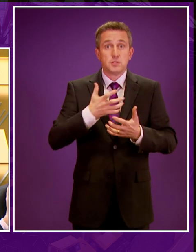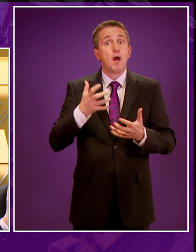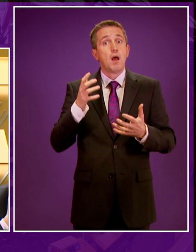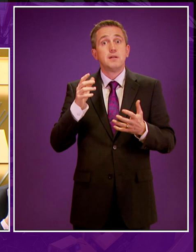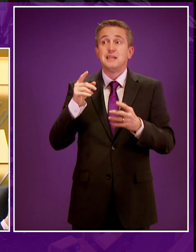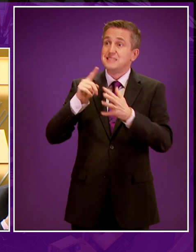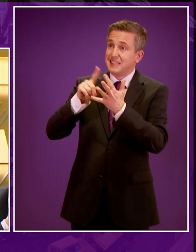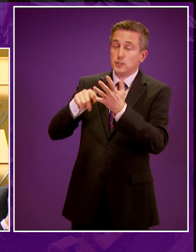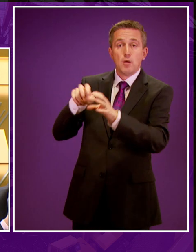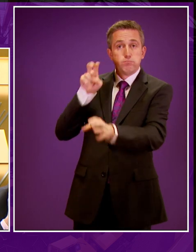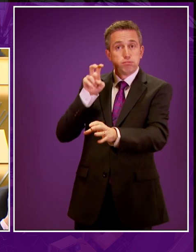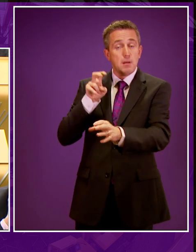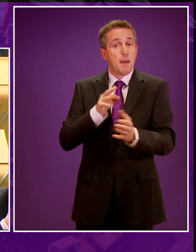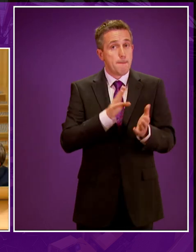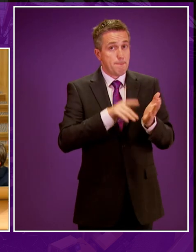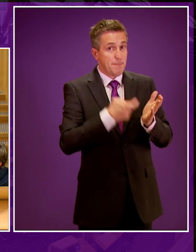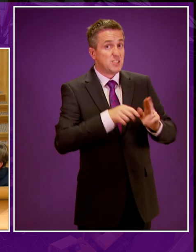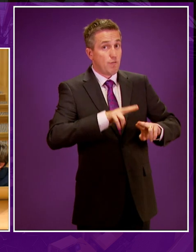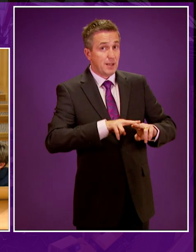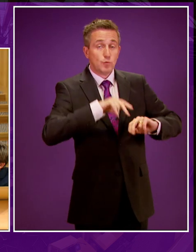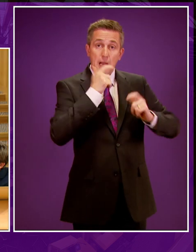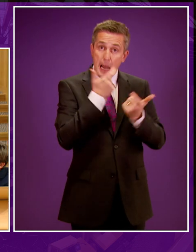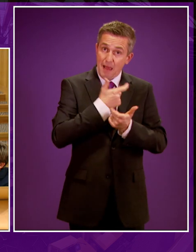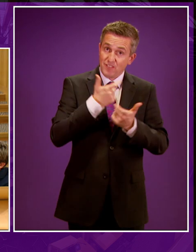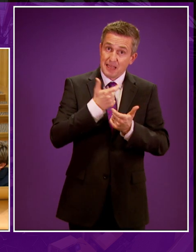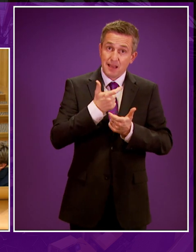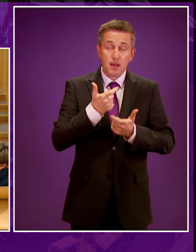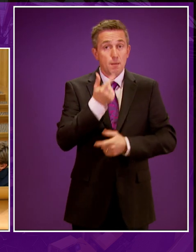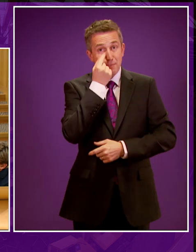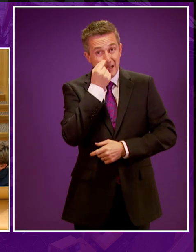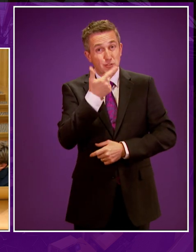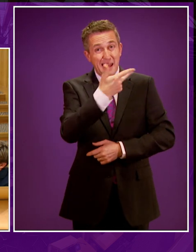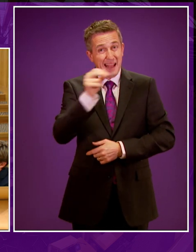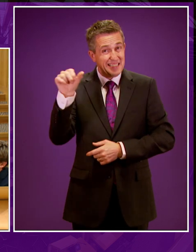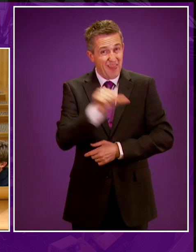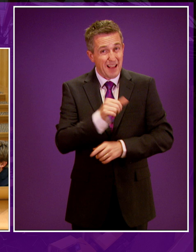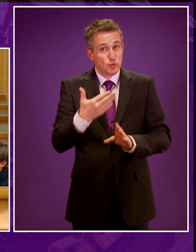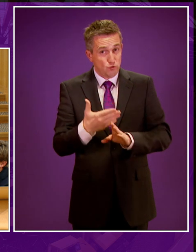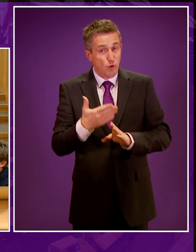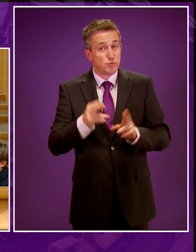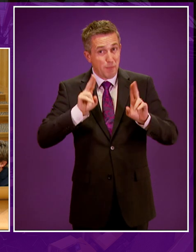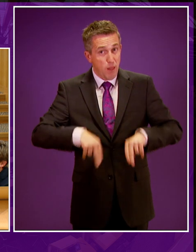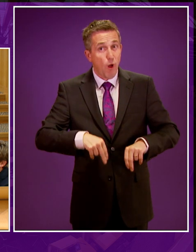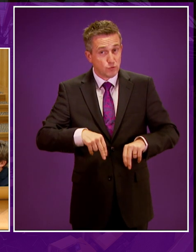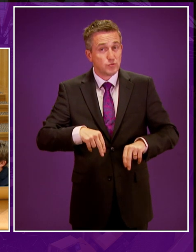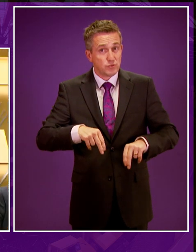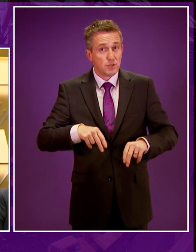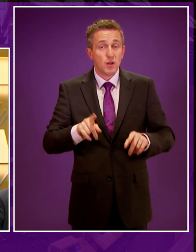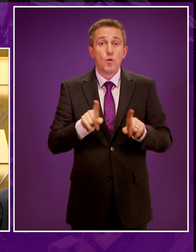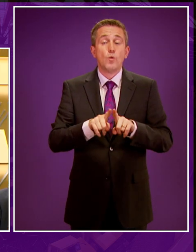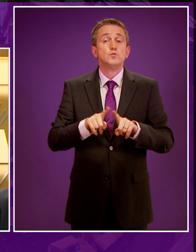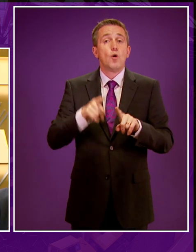Mr. Fraser was laughing at that point, failing to acknowledge the 80,000 jobs that may be put at risk by a hard Brexit and also